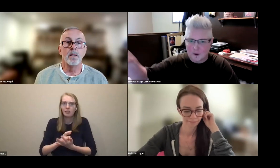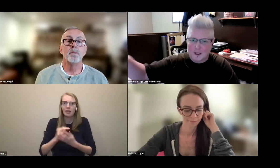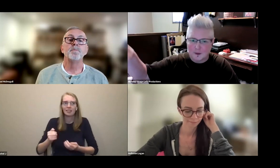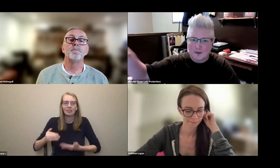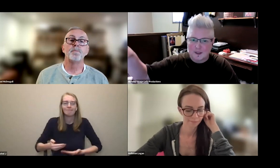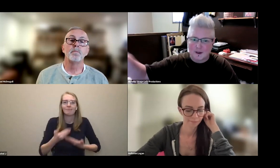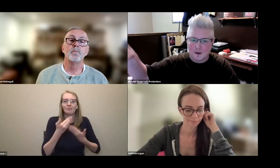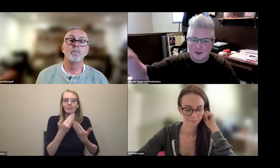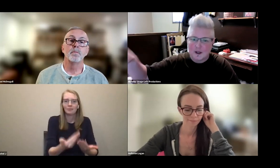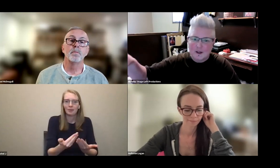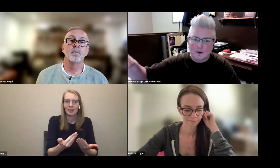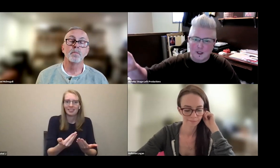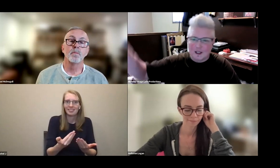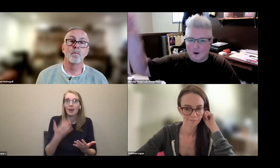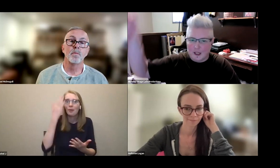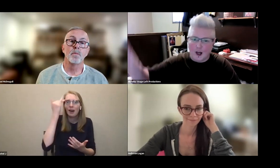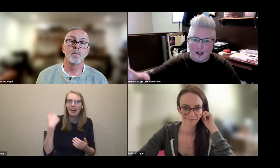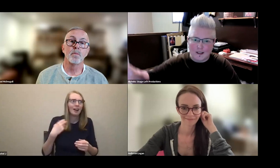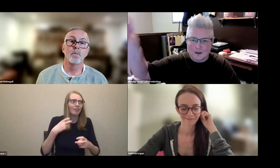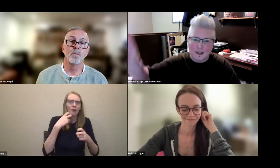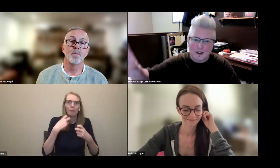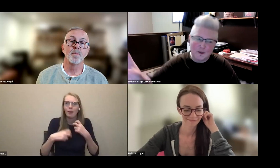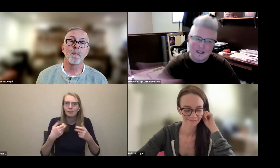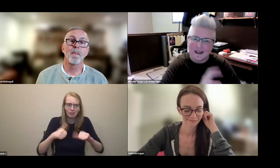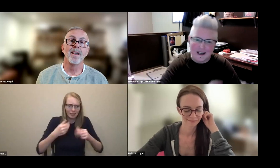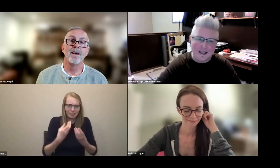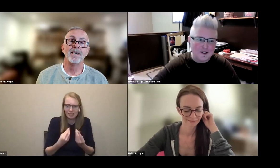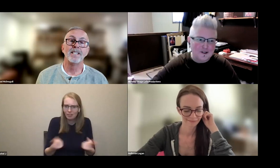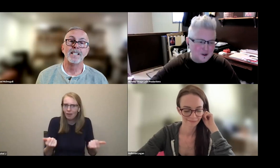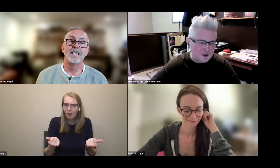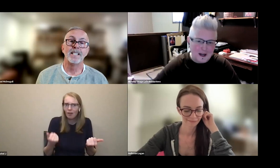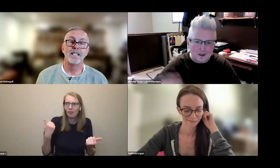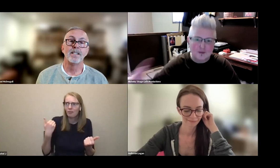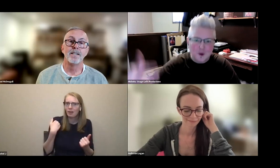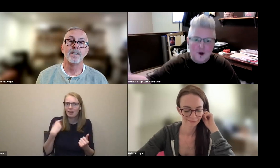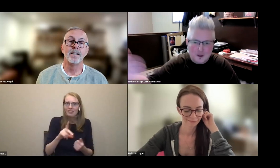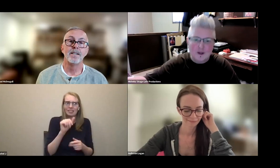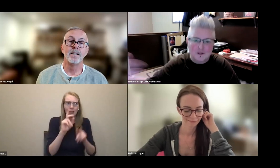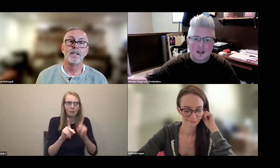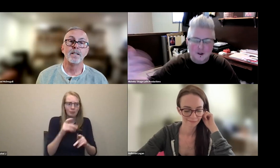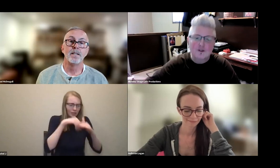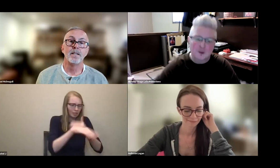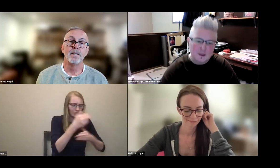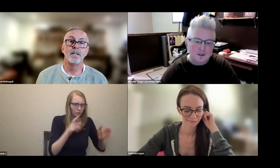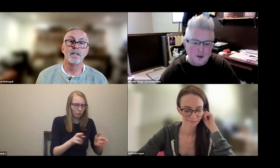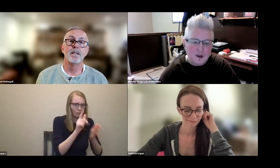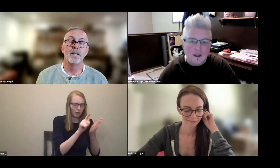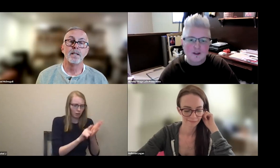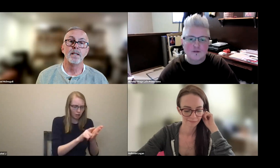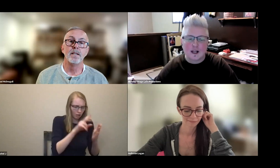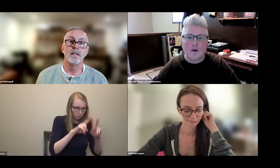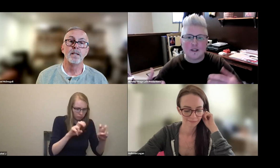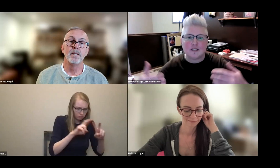artists going in a room together and looking in all the laws. And I'm like, you know, we did that 80 years ago, guys, there's more to it. There's the cultural pieces. So